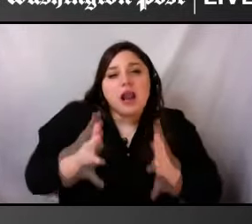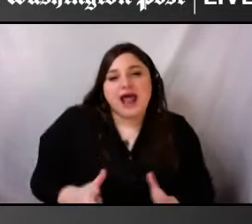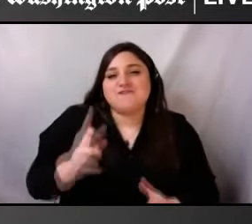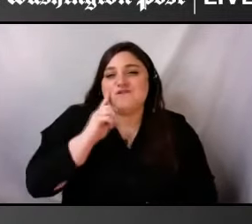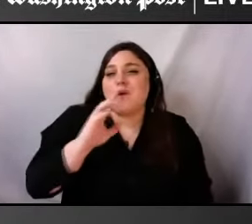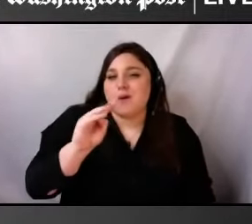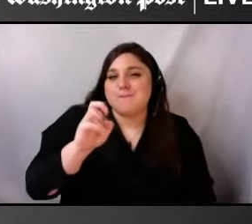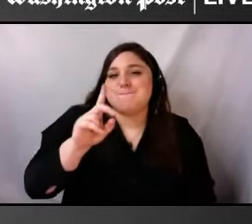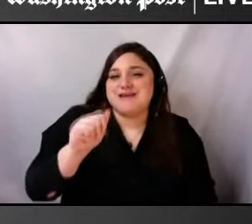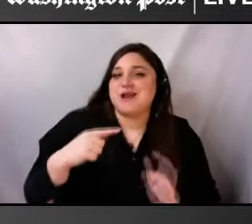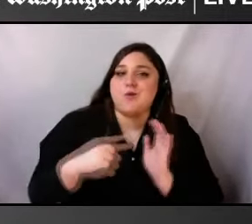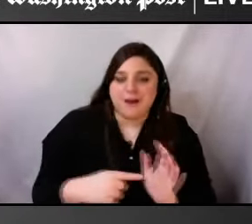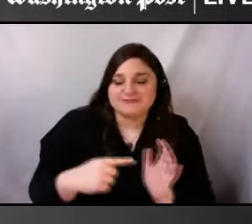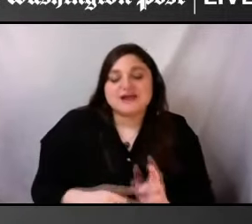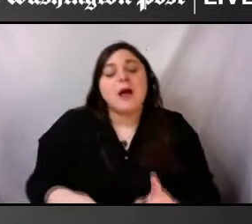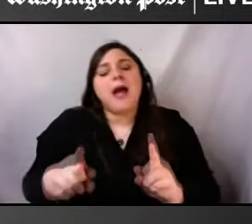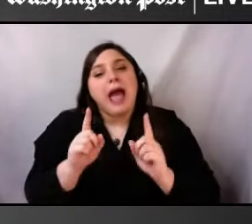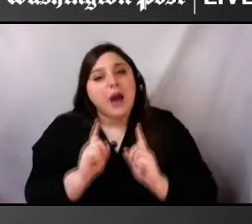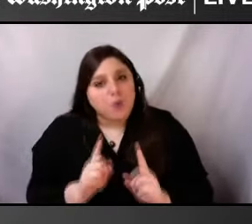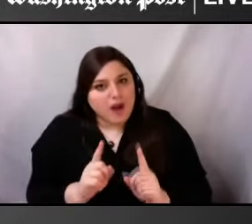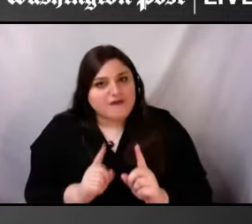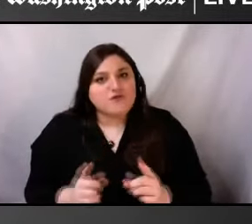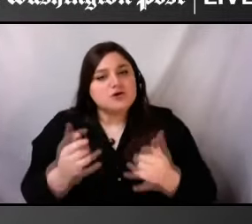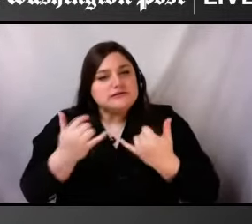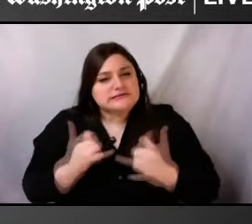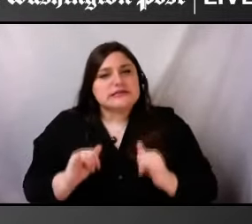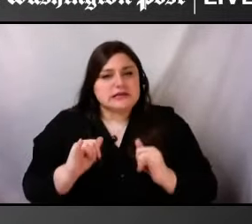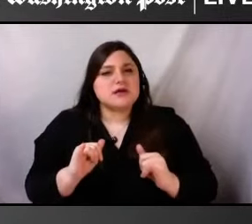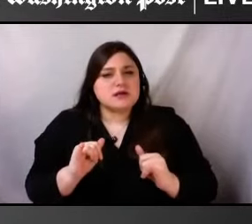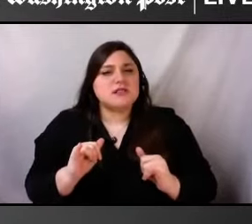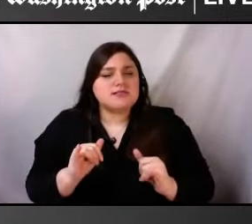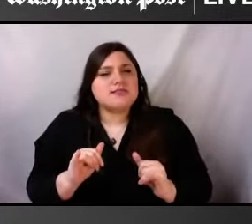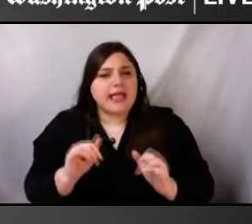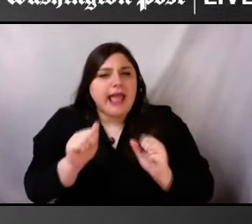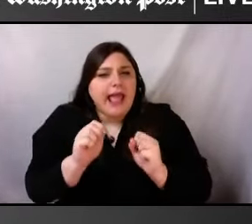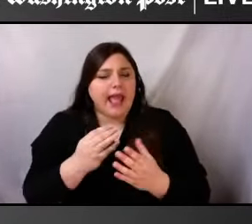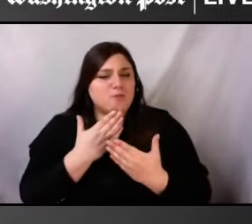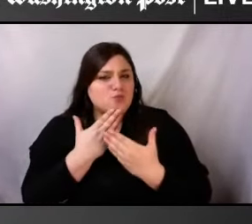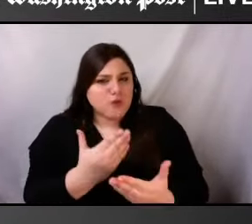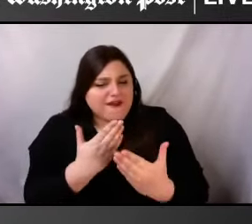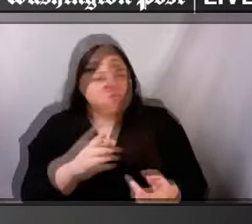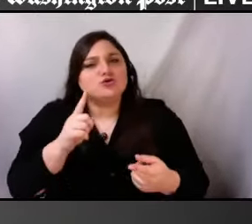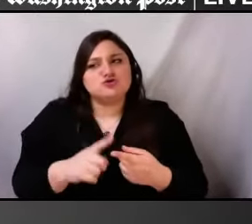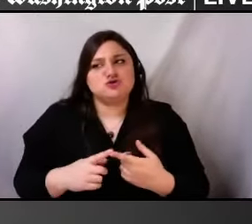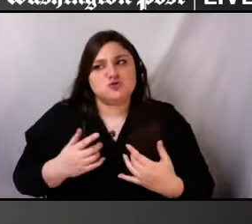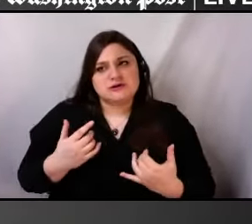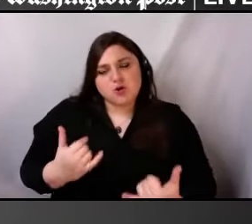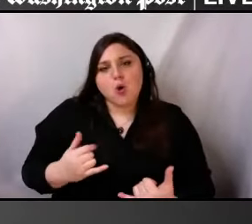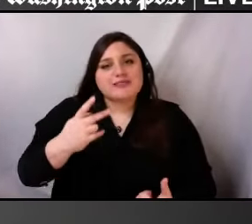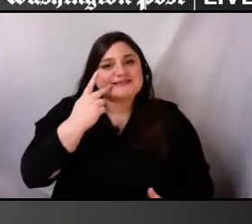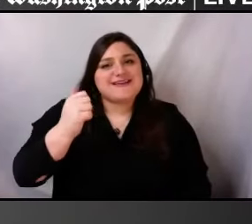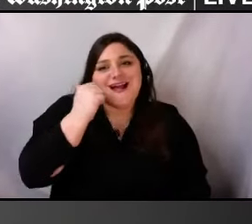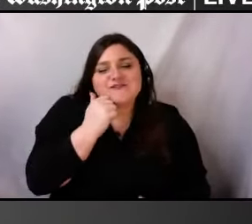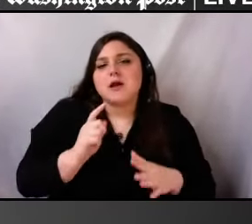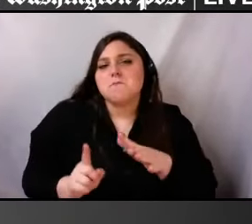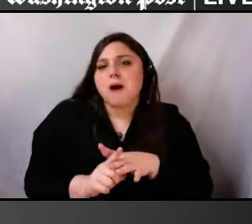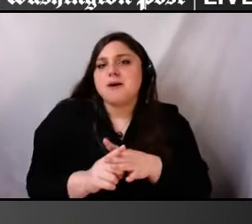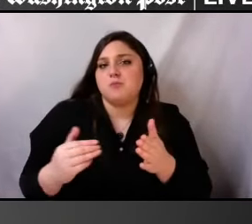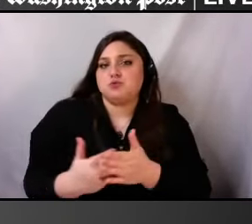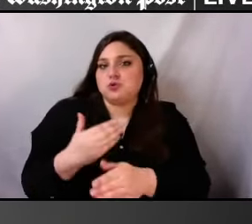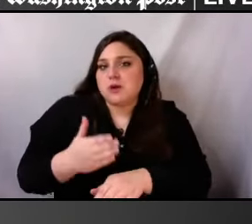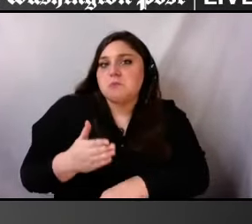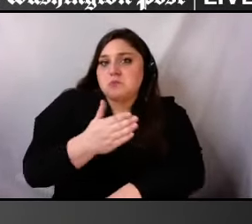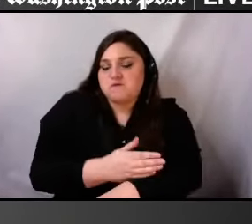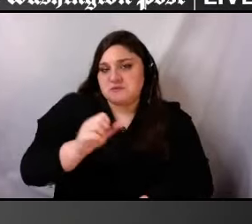grateful that that we are seeing improvements every day. So, Rayma, one of the most